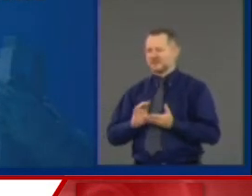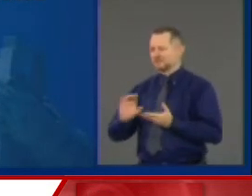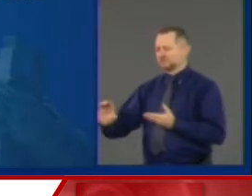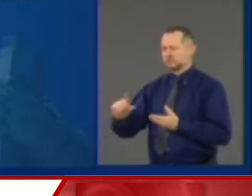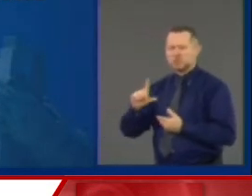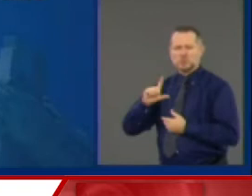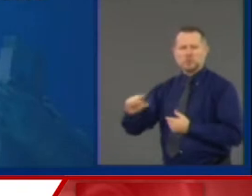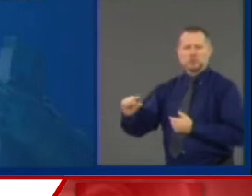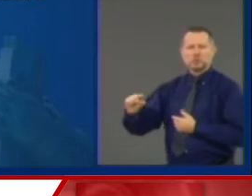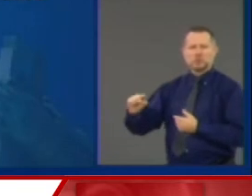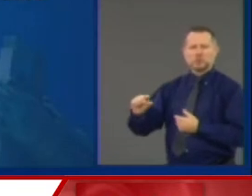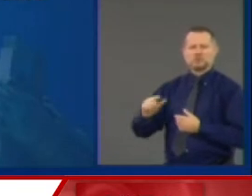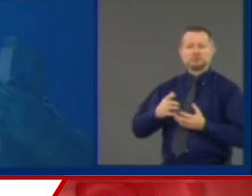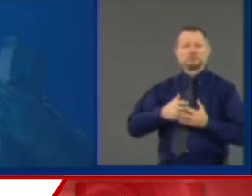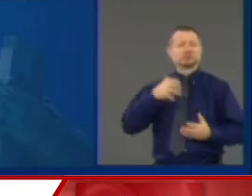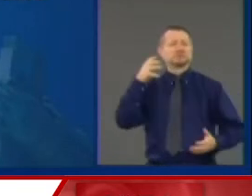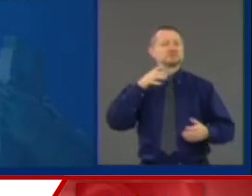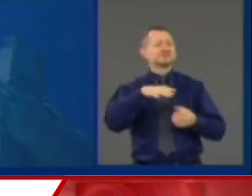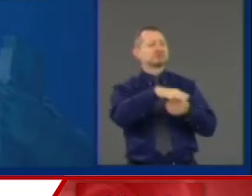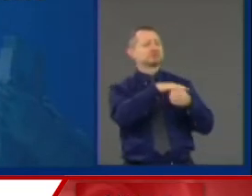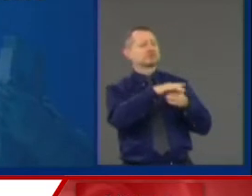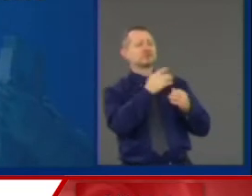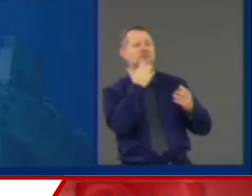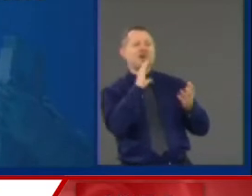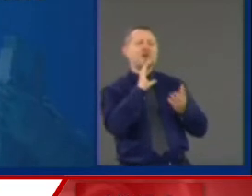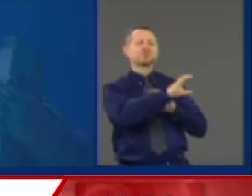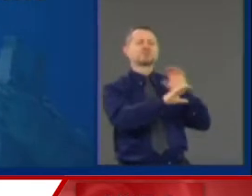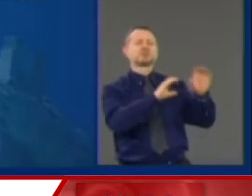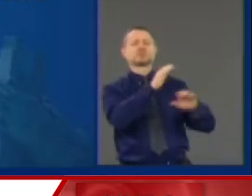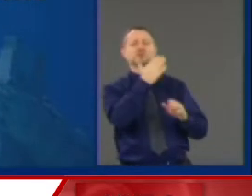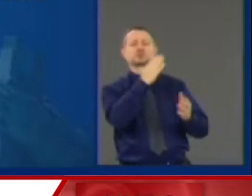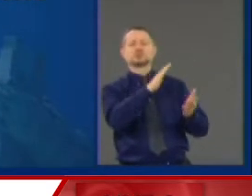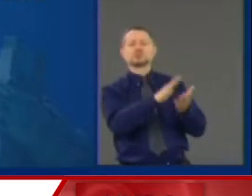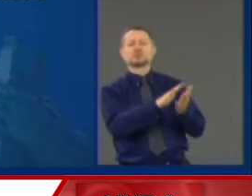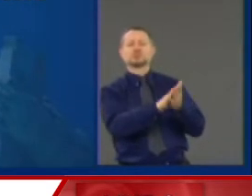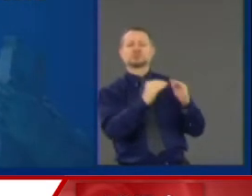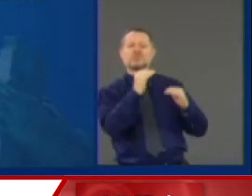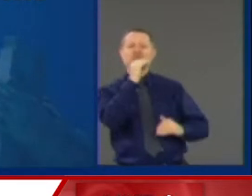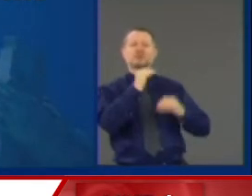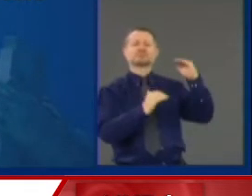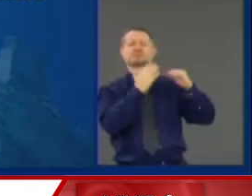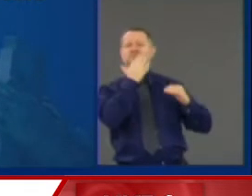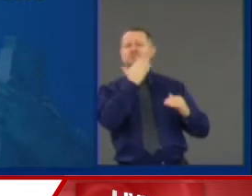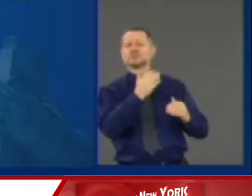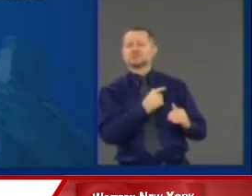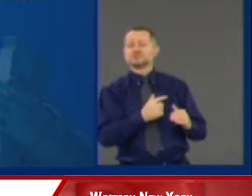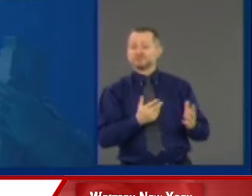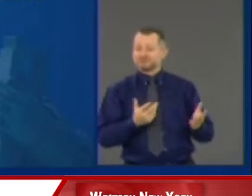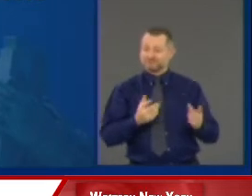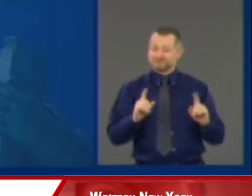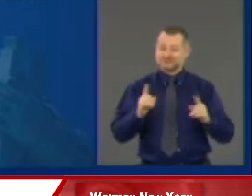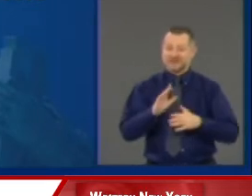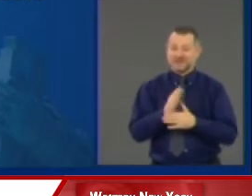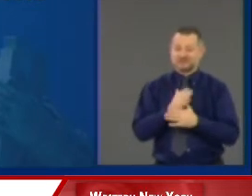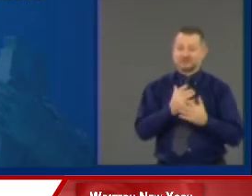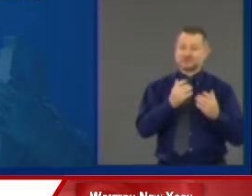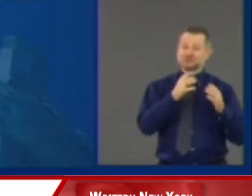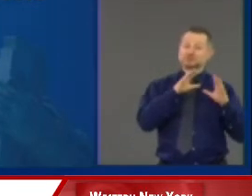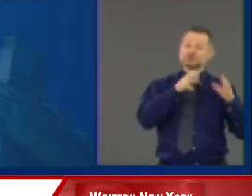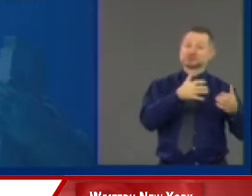In this state, $36,000 per year we spend in a rich district,